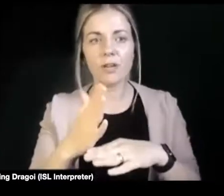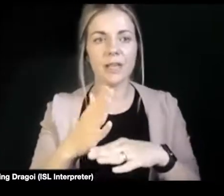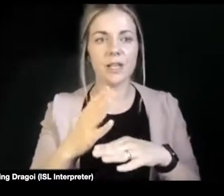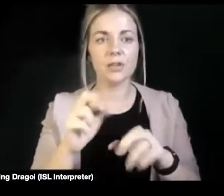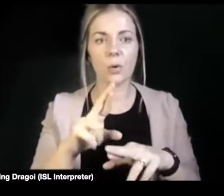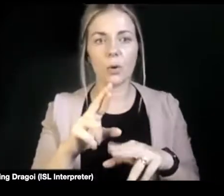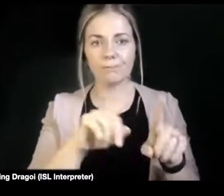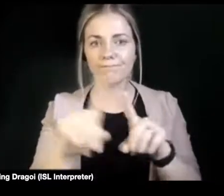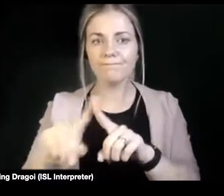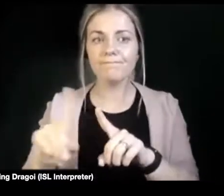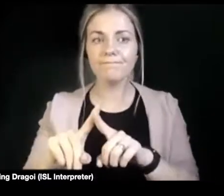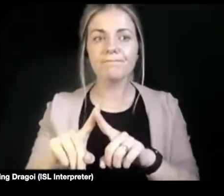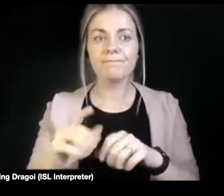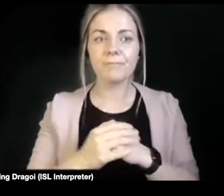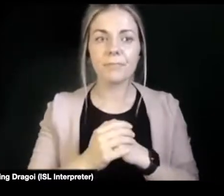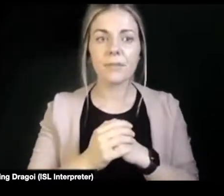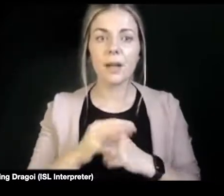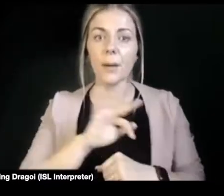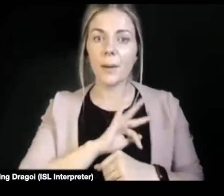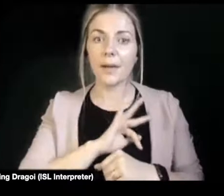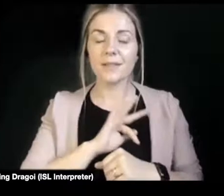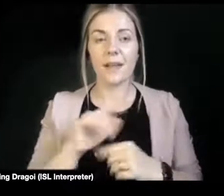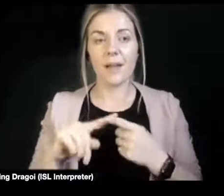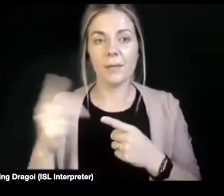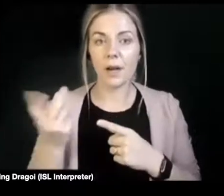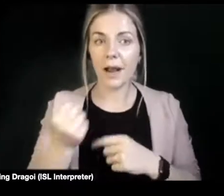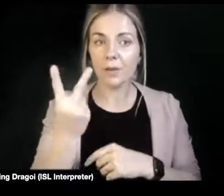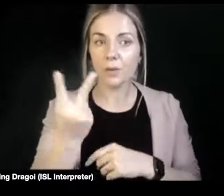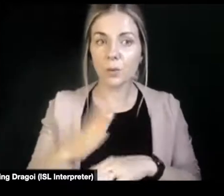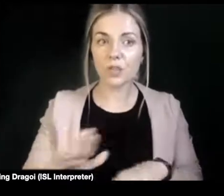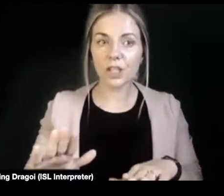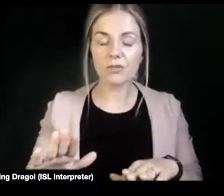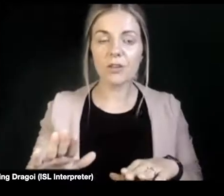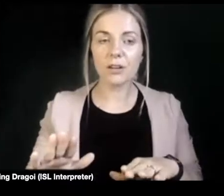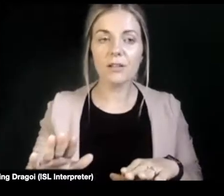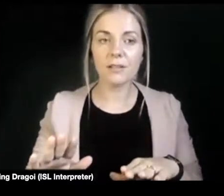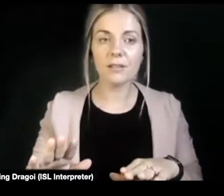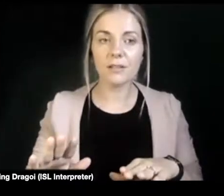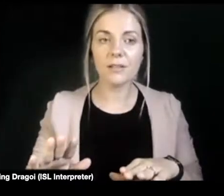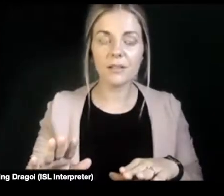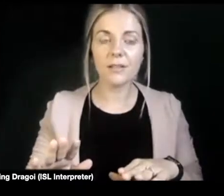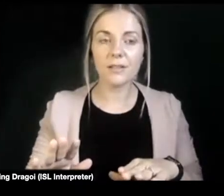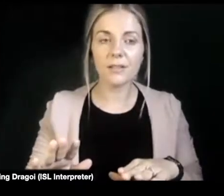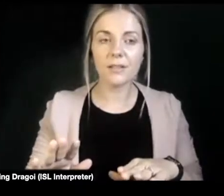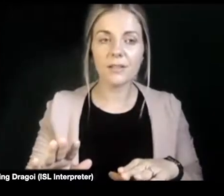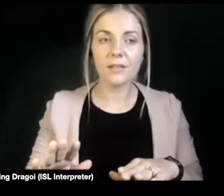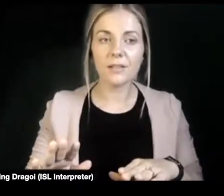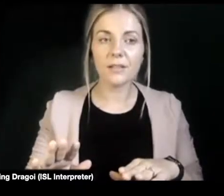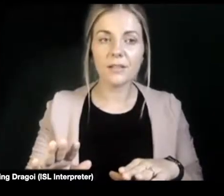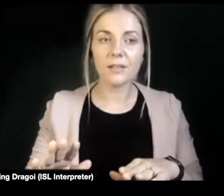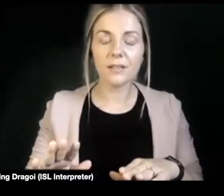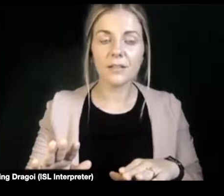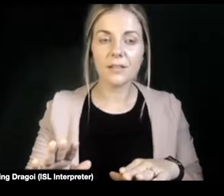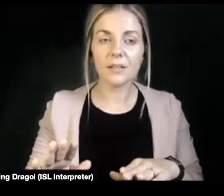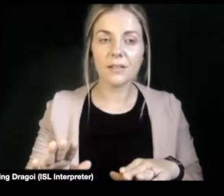and apparently two children. It's looking around relationships on